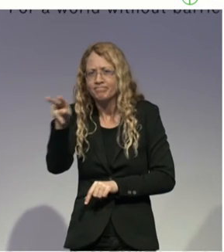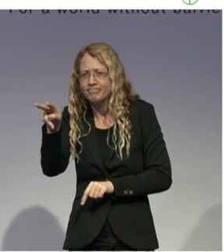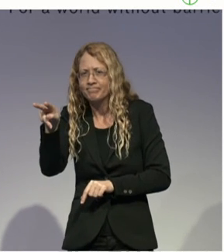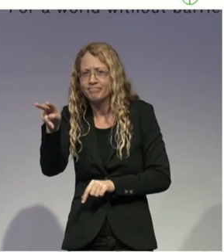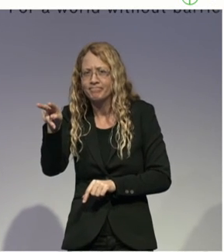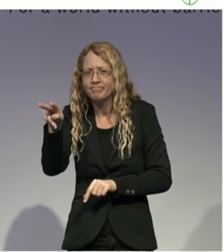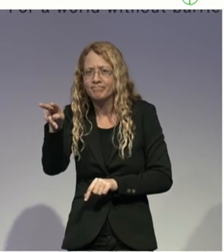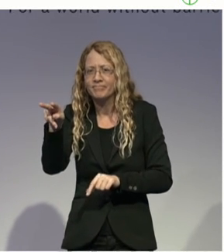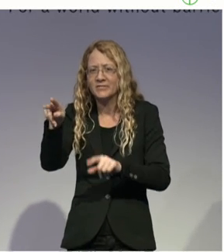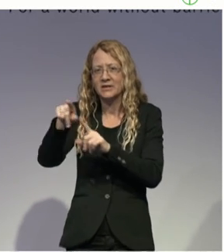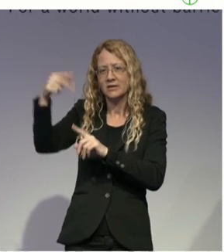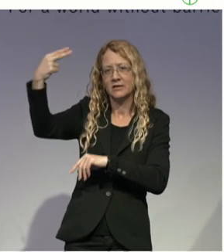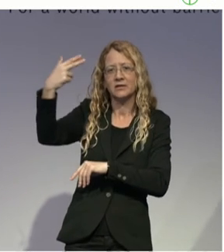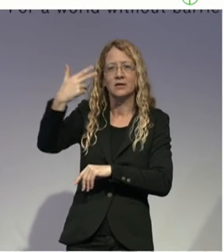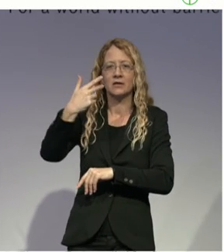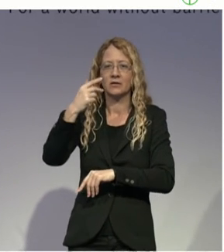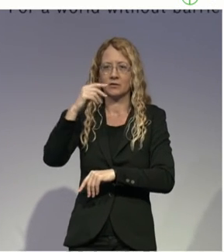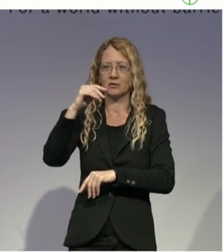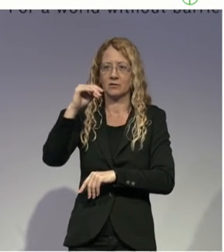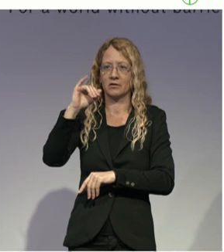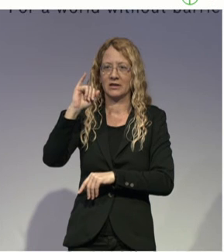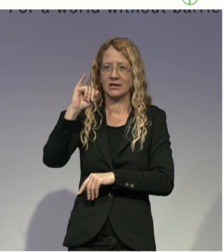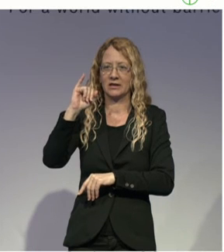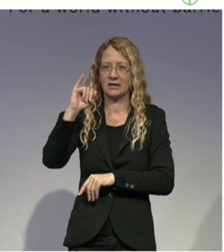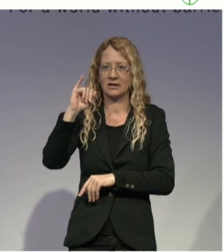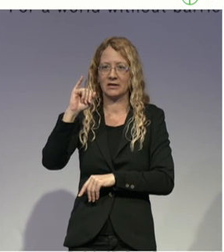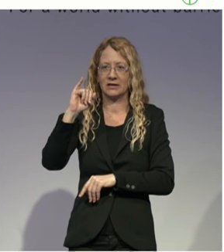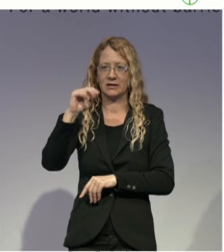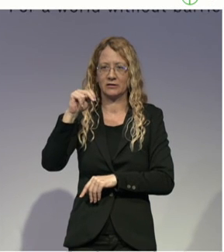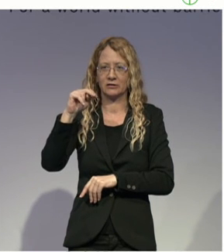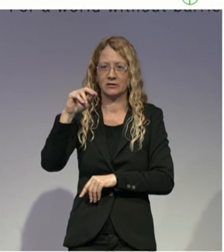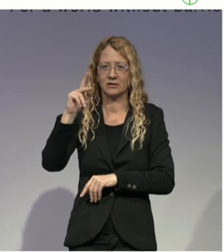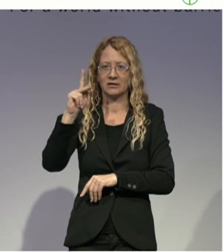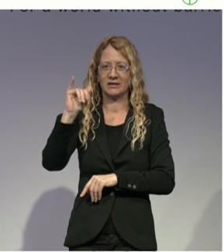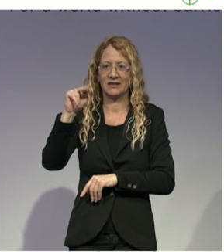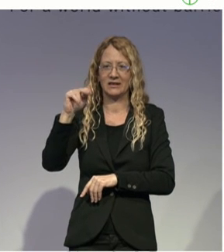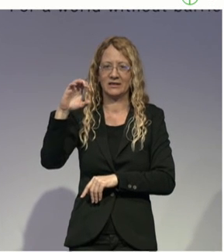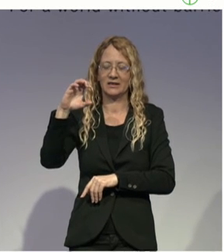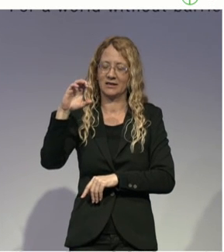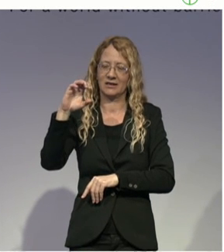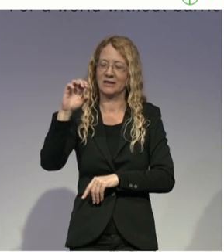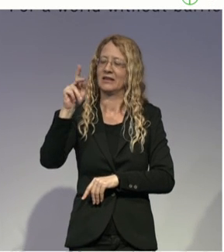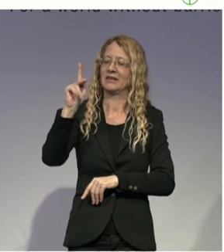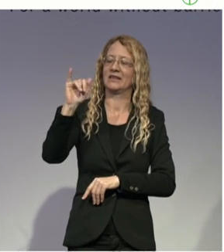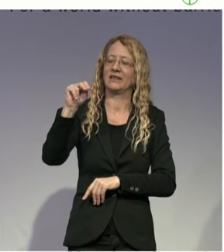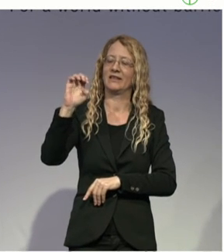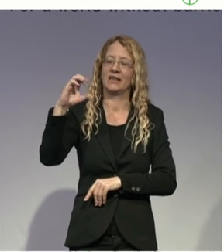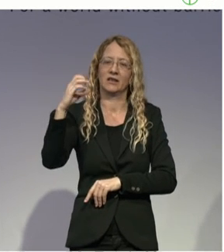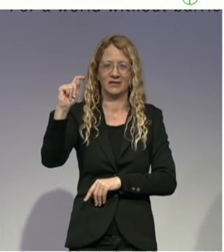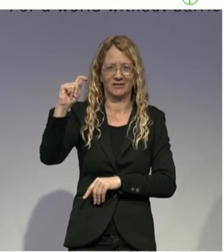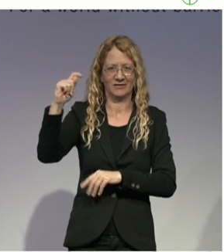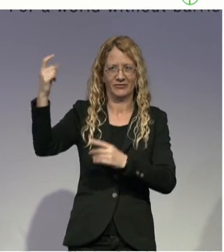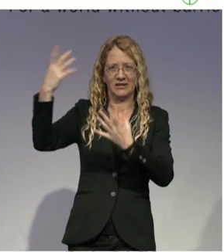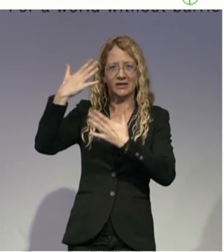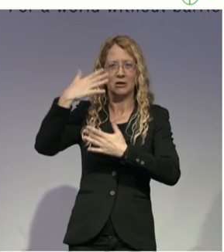opened up a channel for communication, and we found out an algorithm to have a